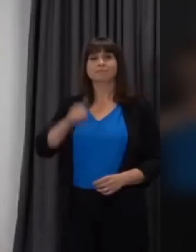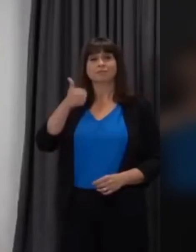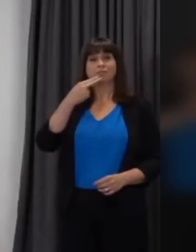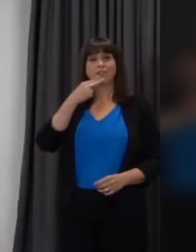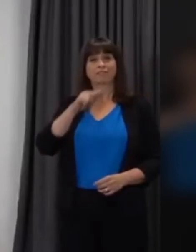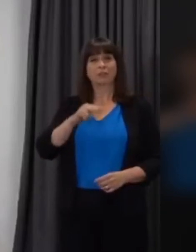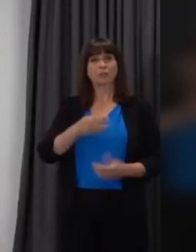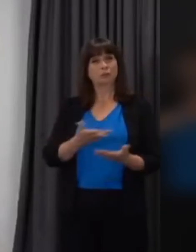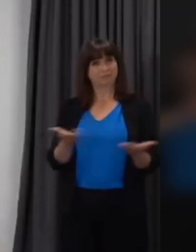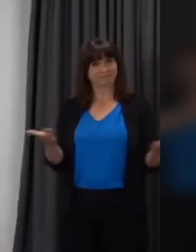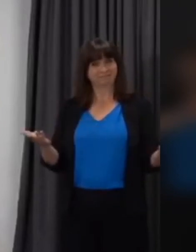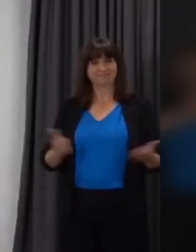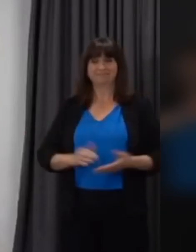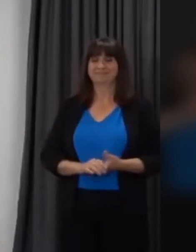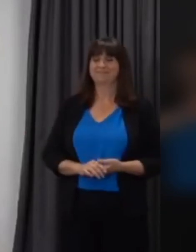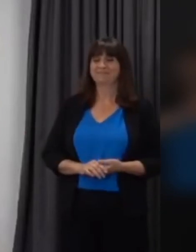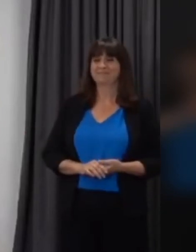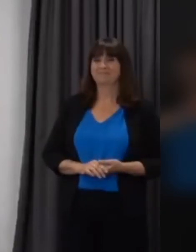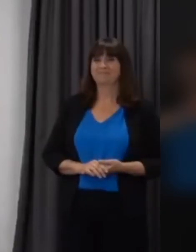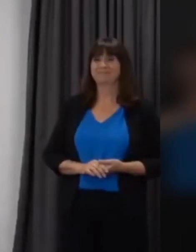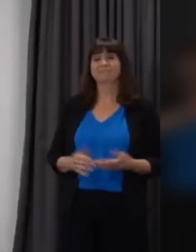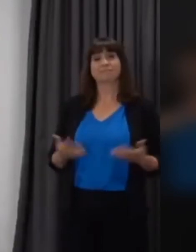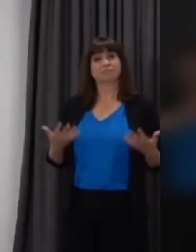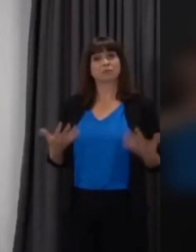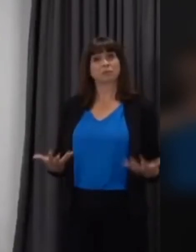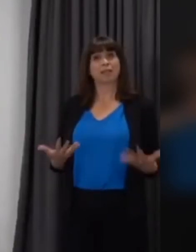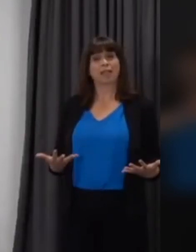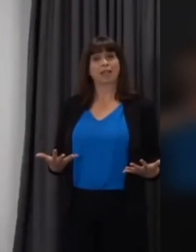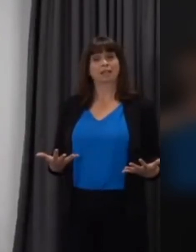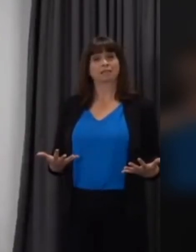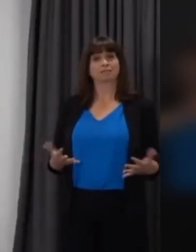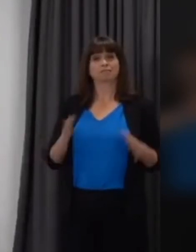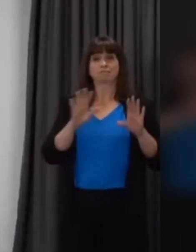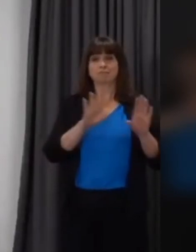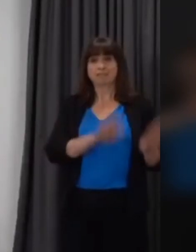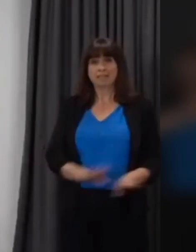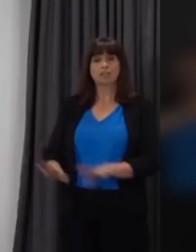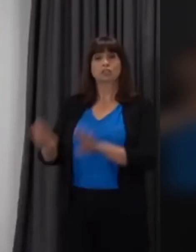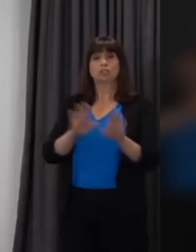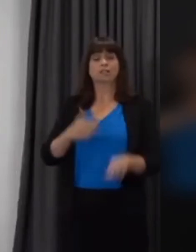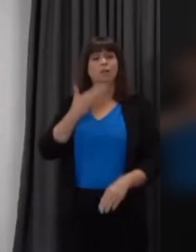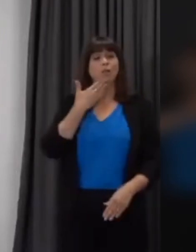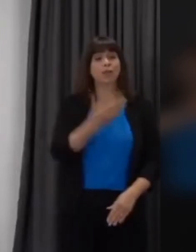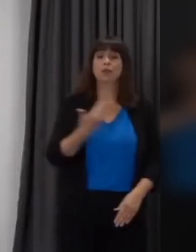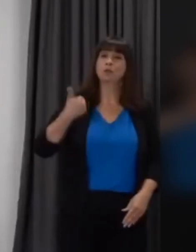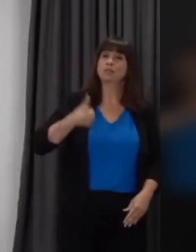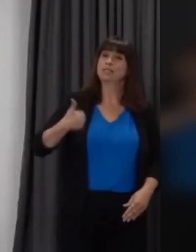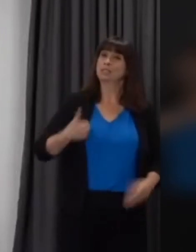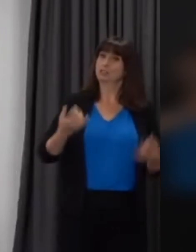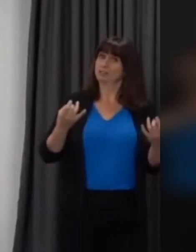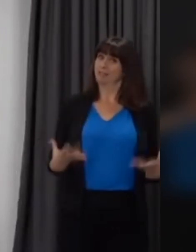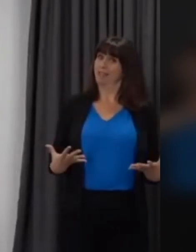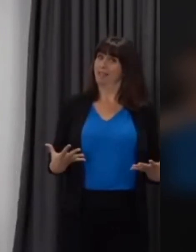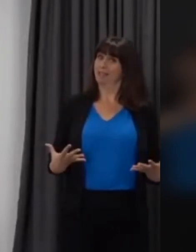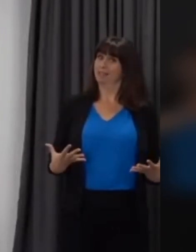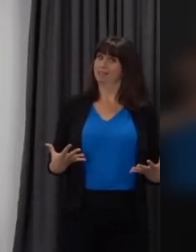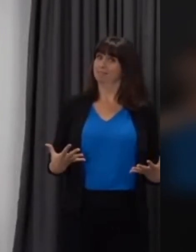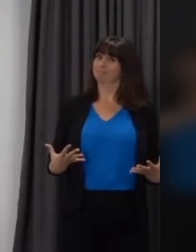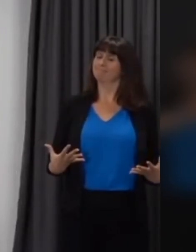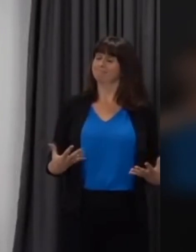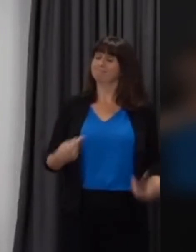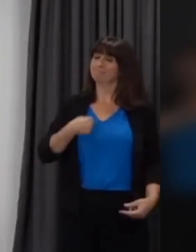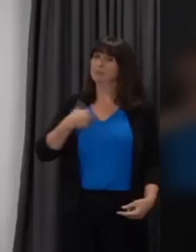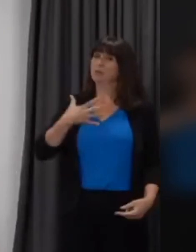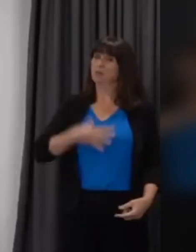Good afternoon everybody. Today is National Thank A Teacher Day and I'd like to start by doing